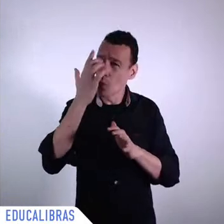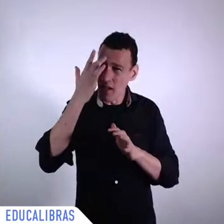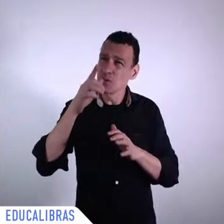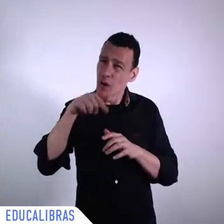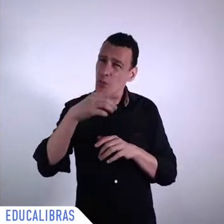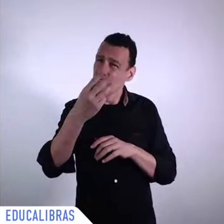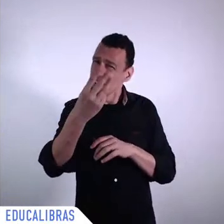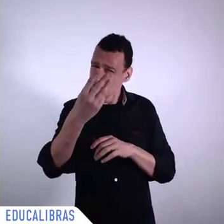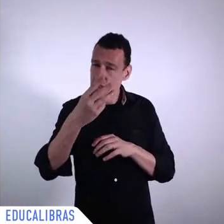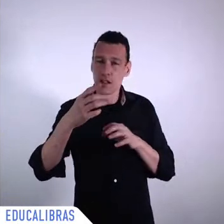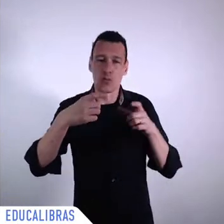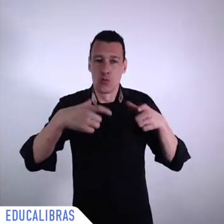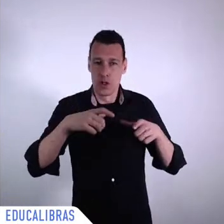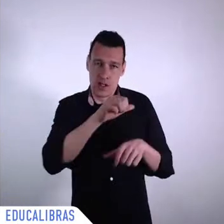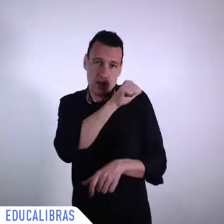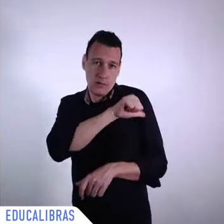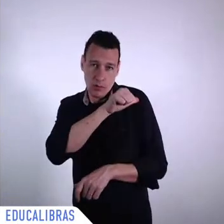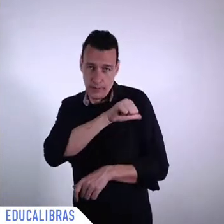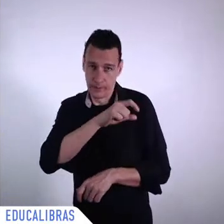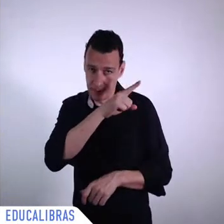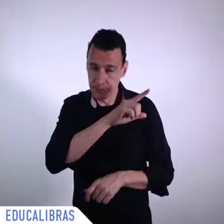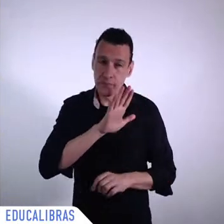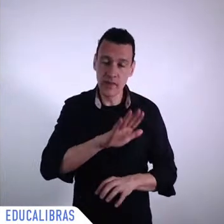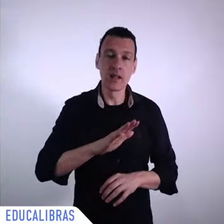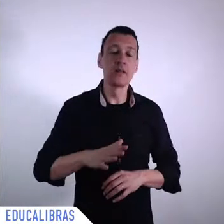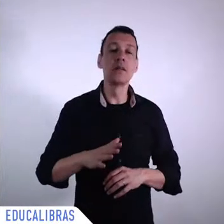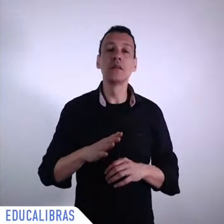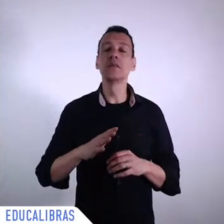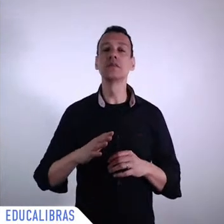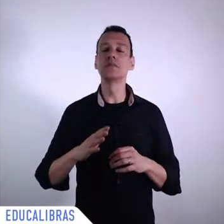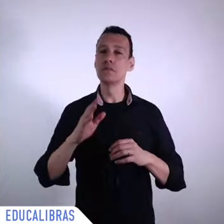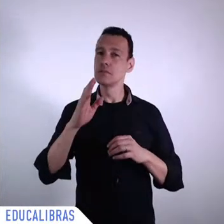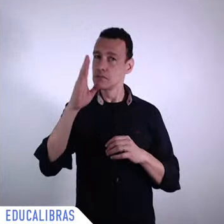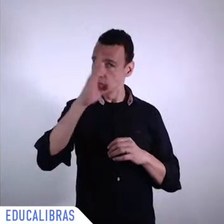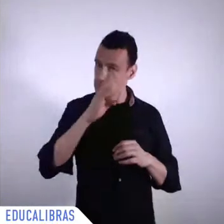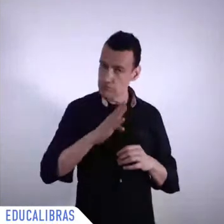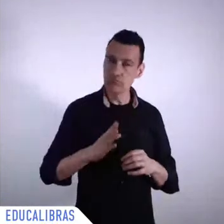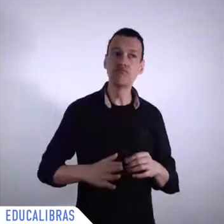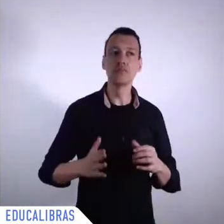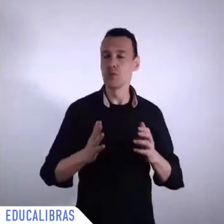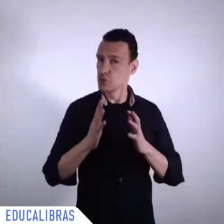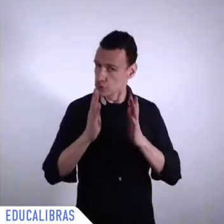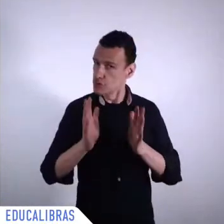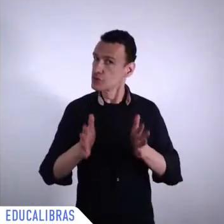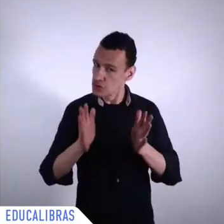big meeting because one of the challenges today that we are